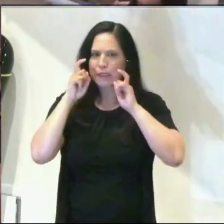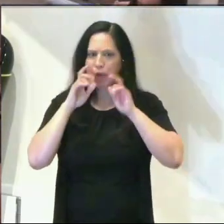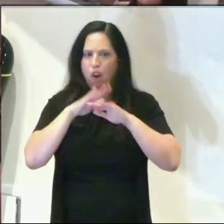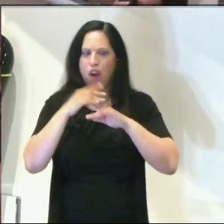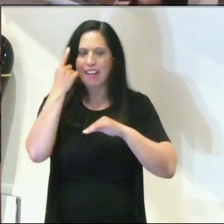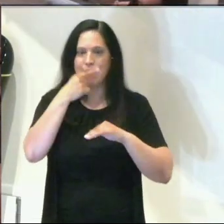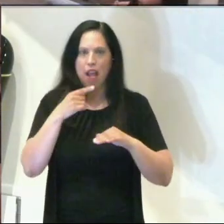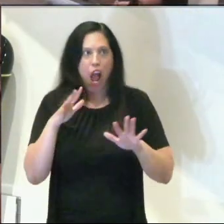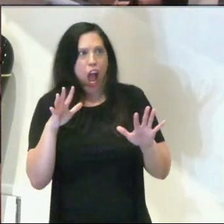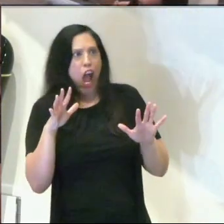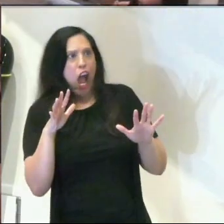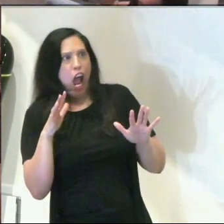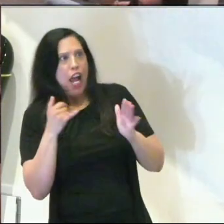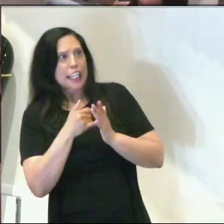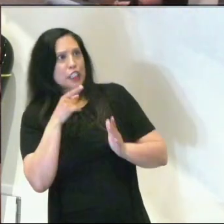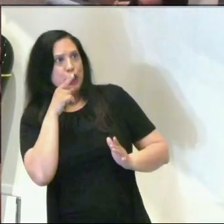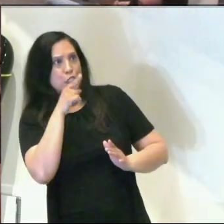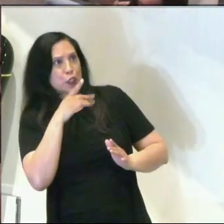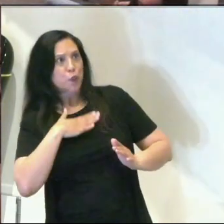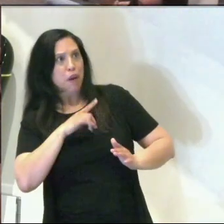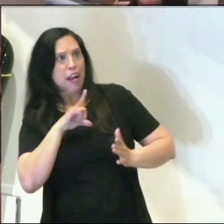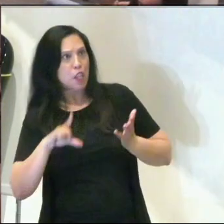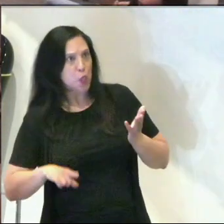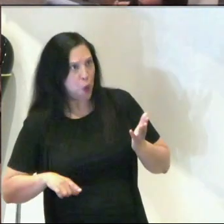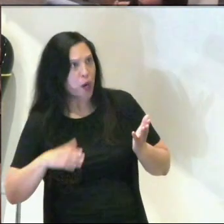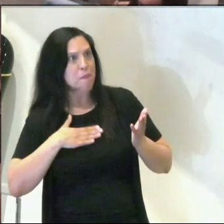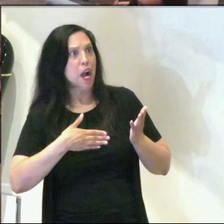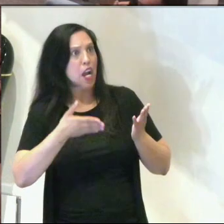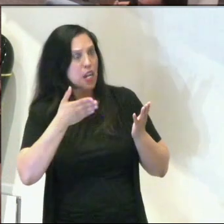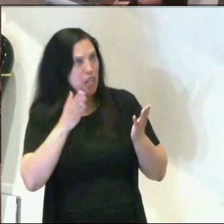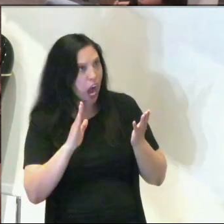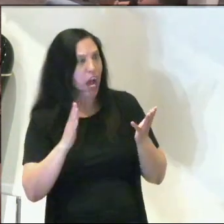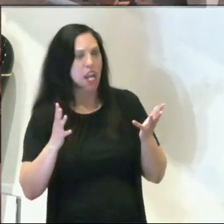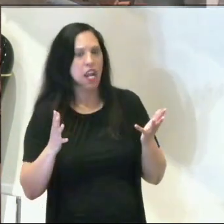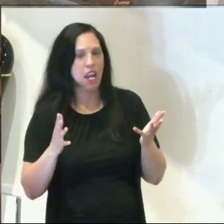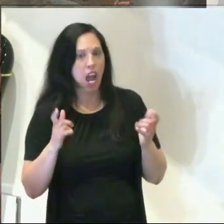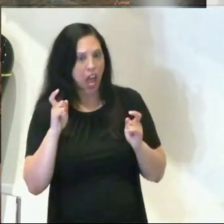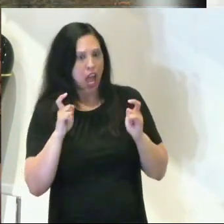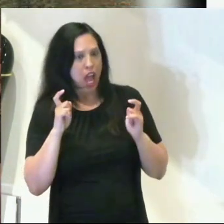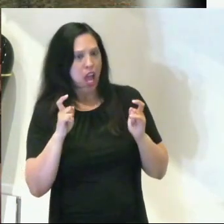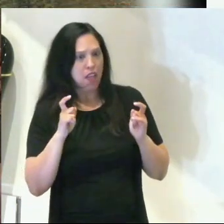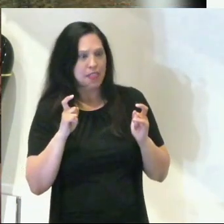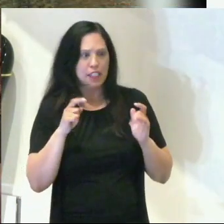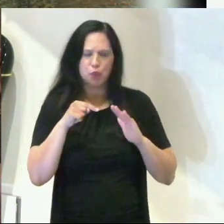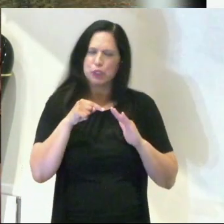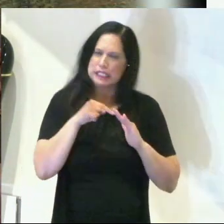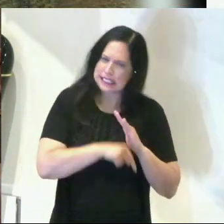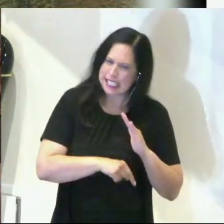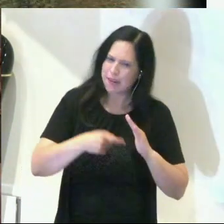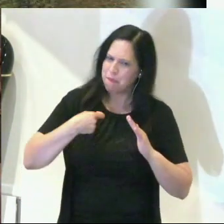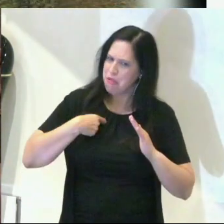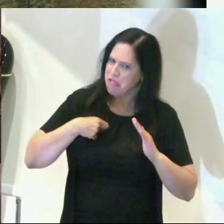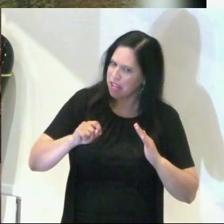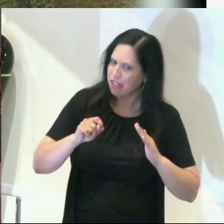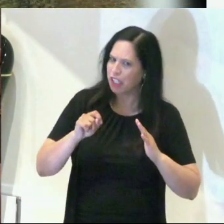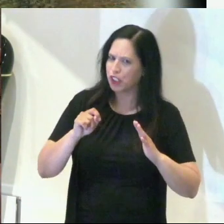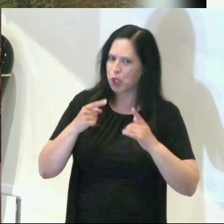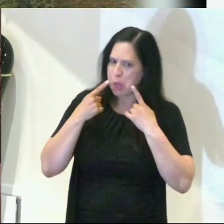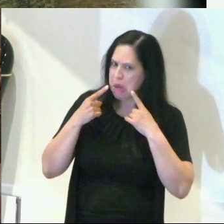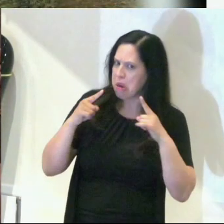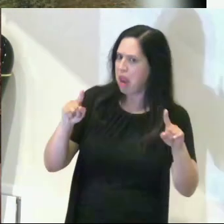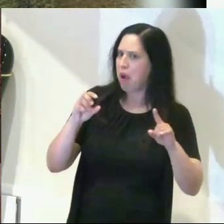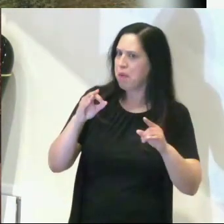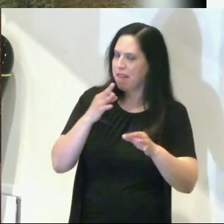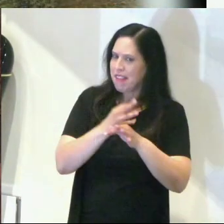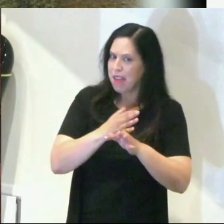it's you, my Lord and my God. He gives this profound theological profession of faith,